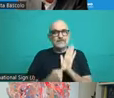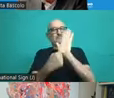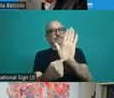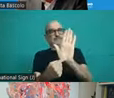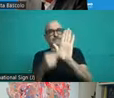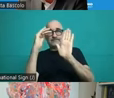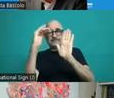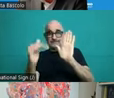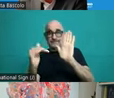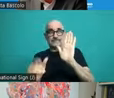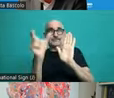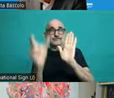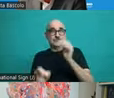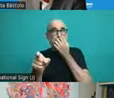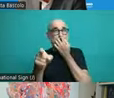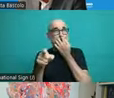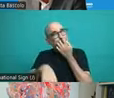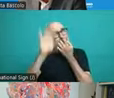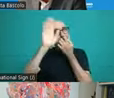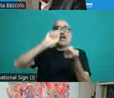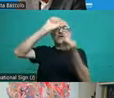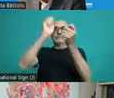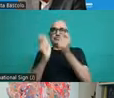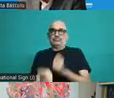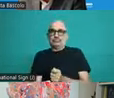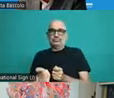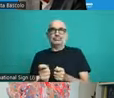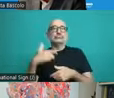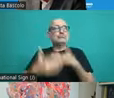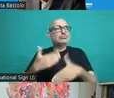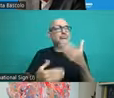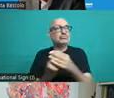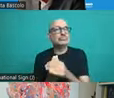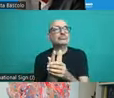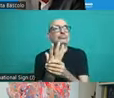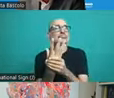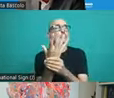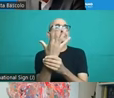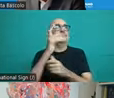changes in the reform dynamics